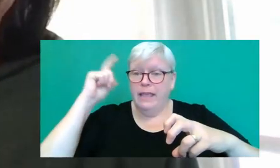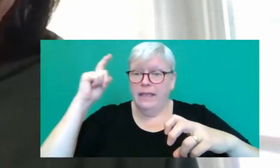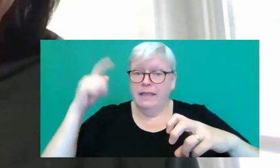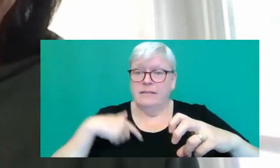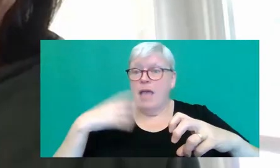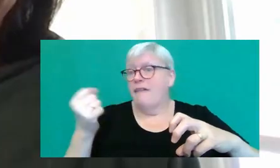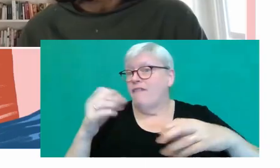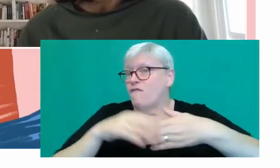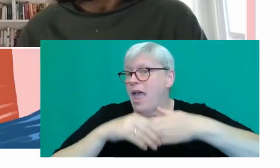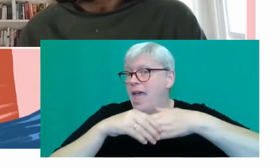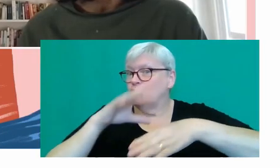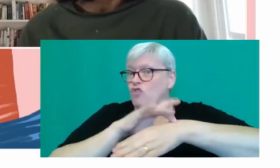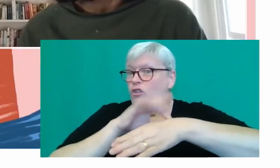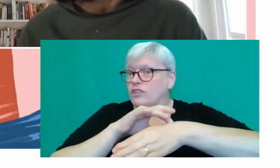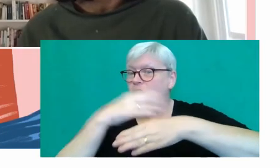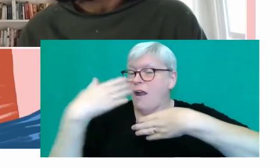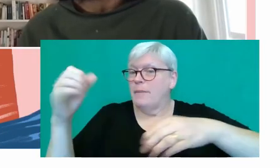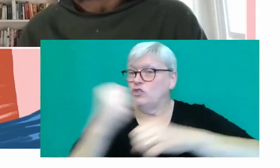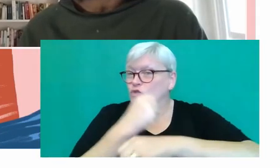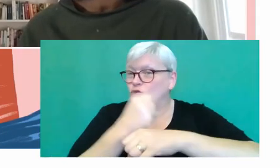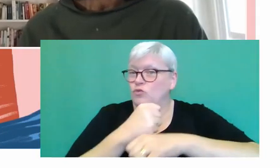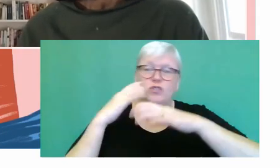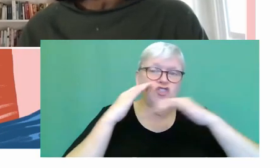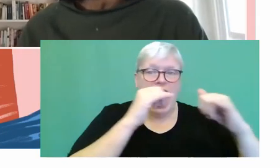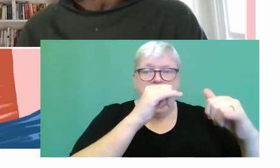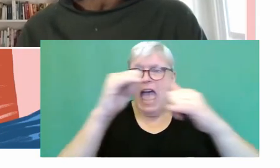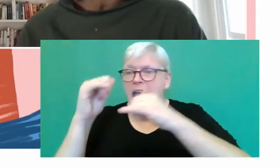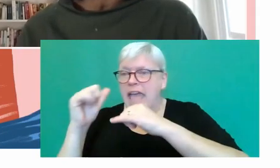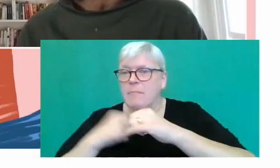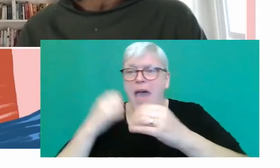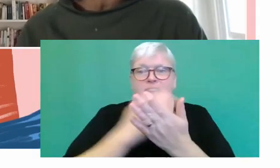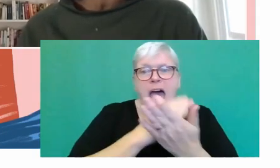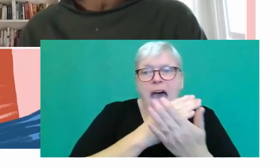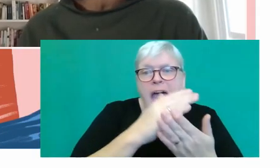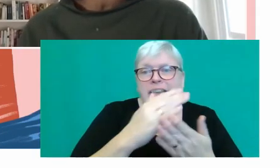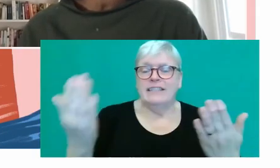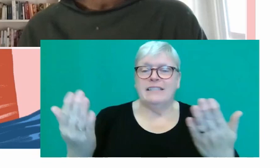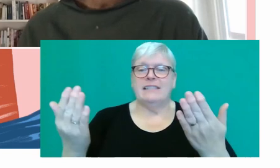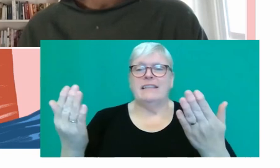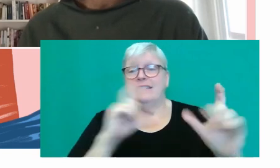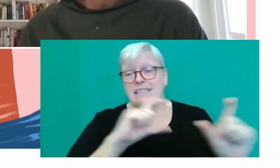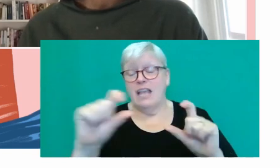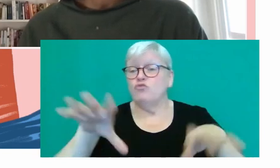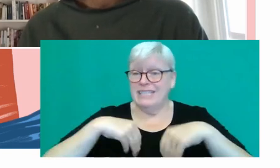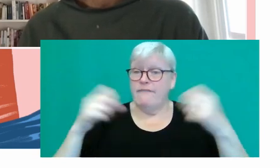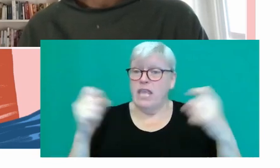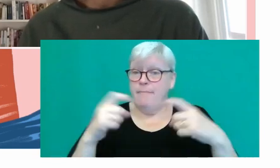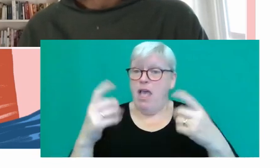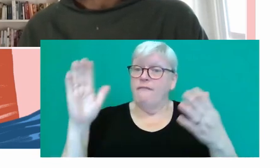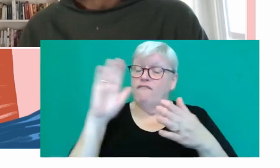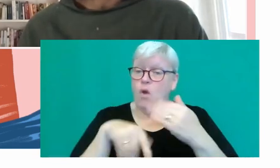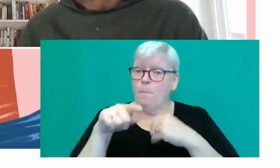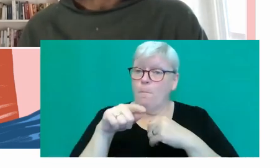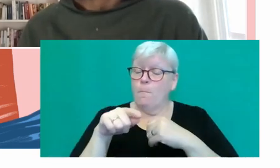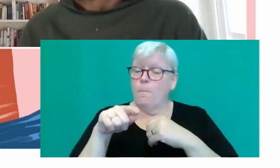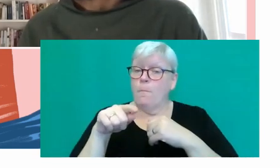who did the, the fact checking and that was okay. I still get emails from the